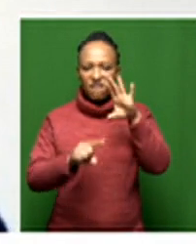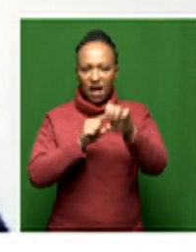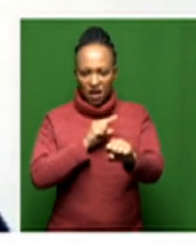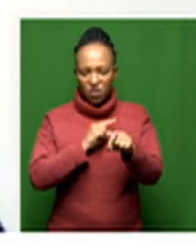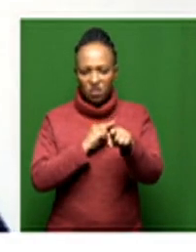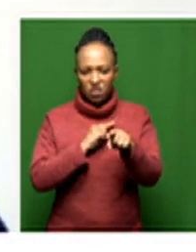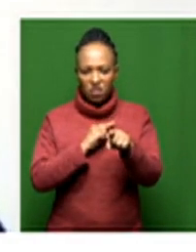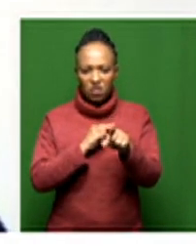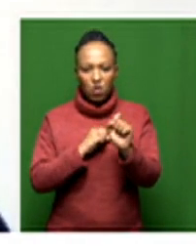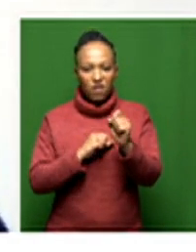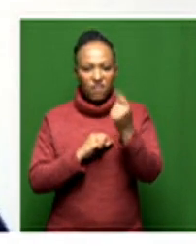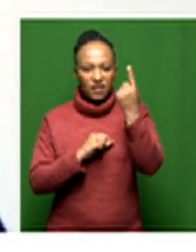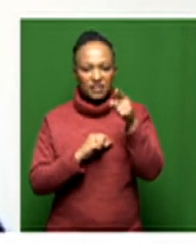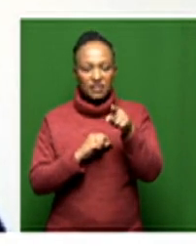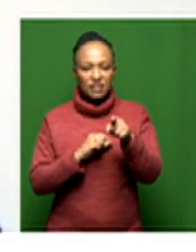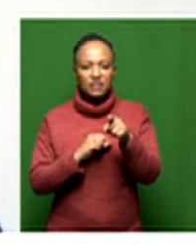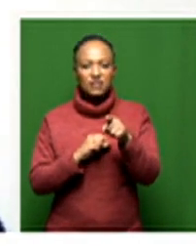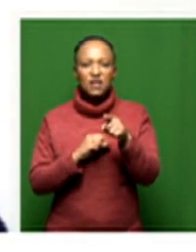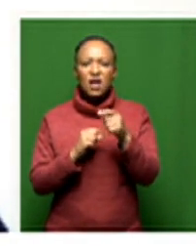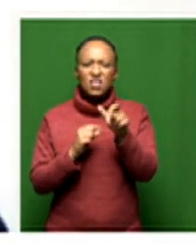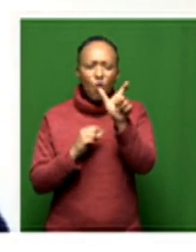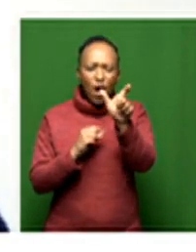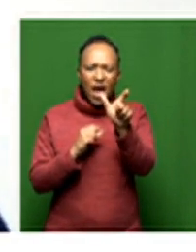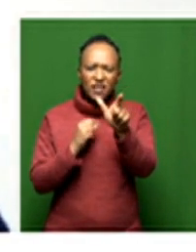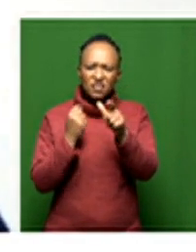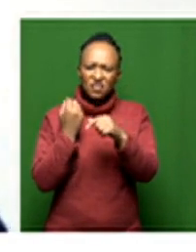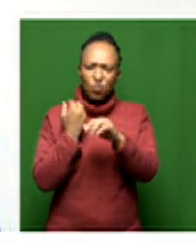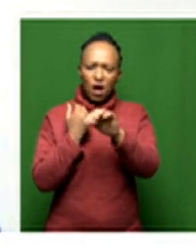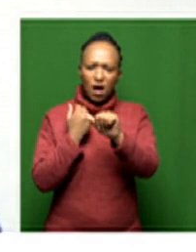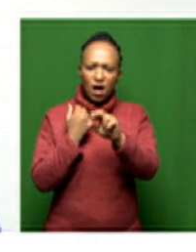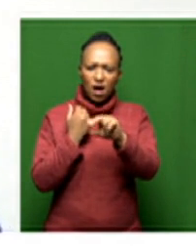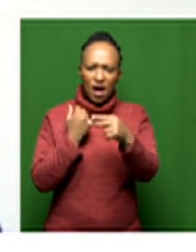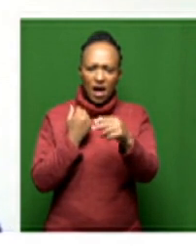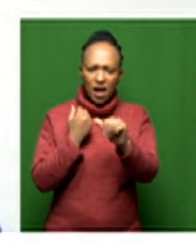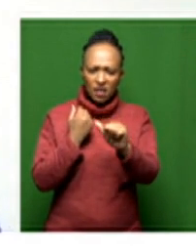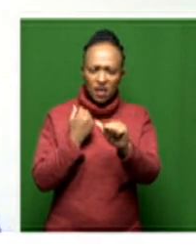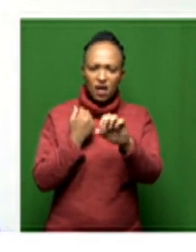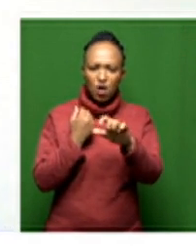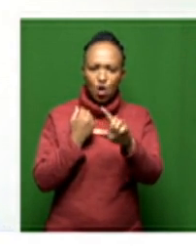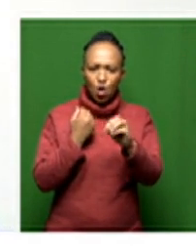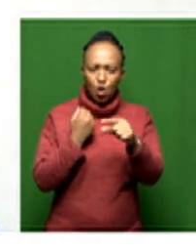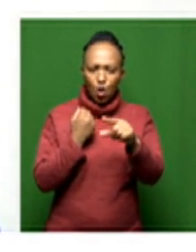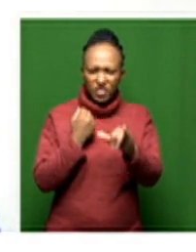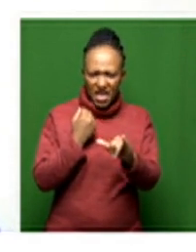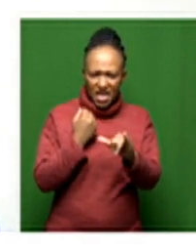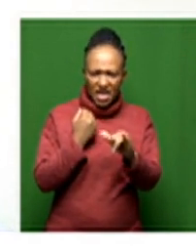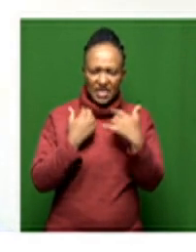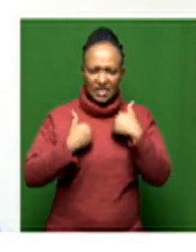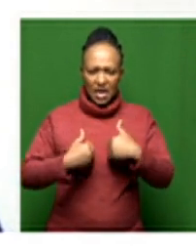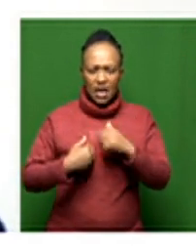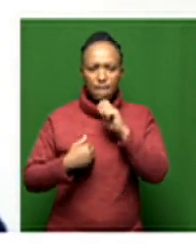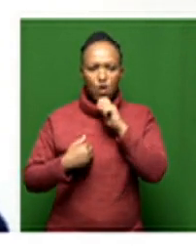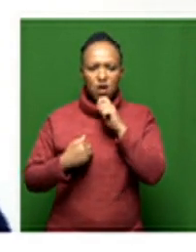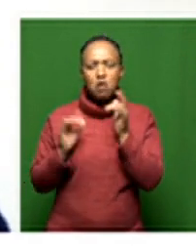what when i first came across the the word archaeology um so my mom and i were sitting saturday morning watching